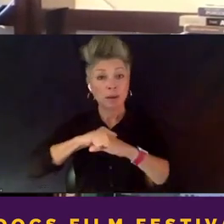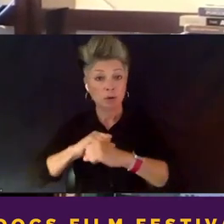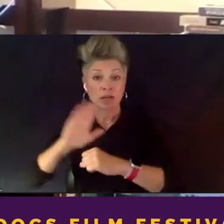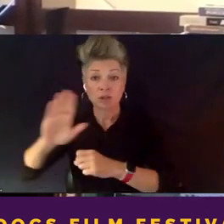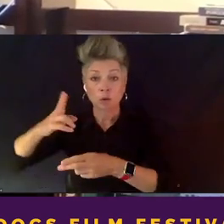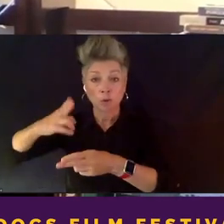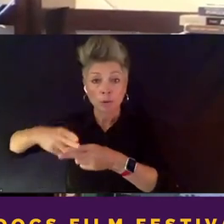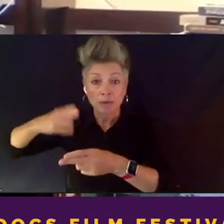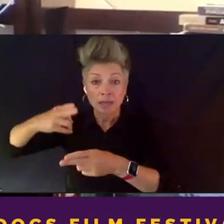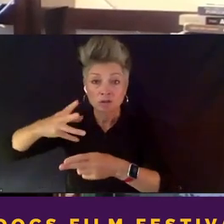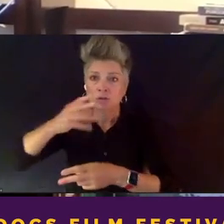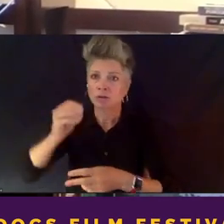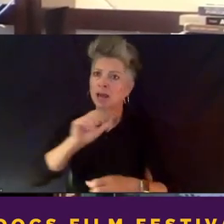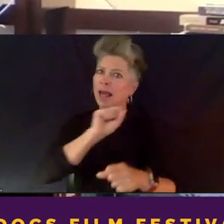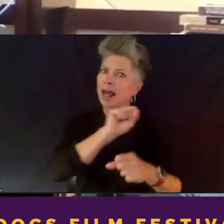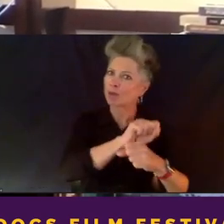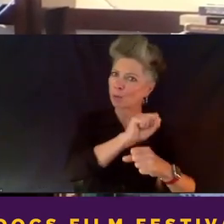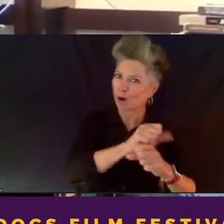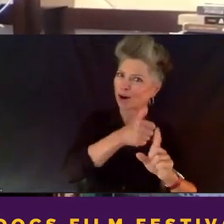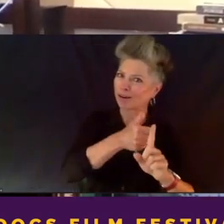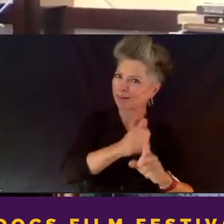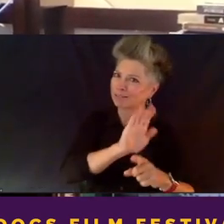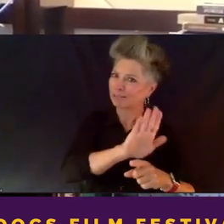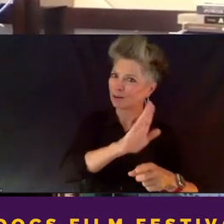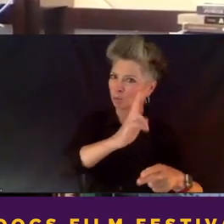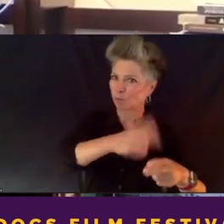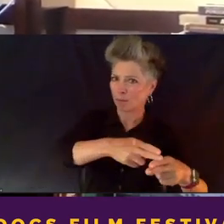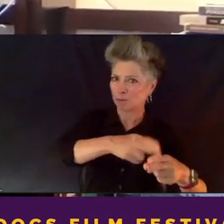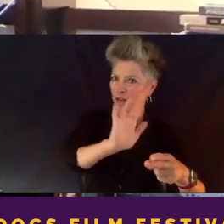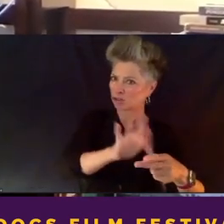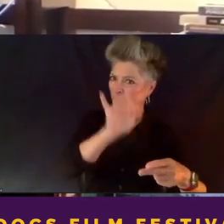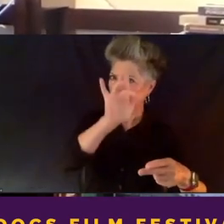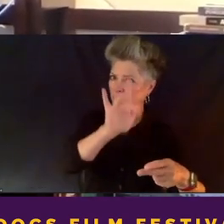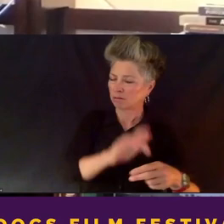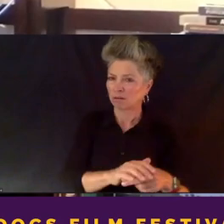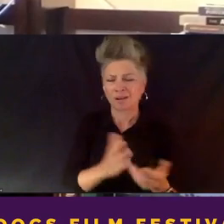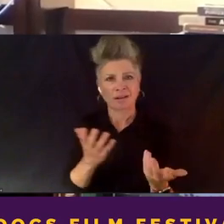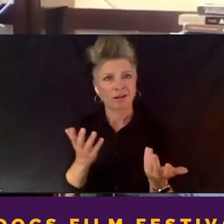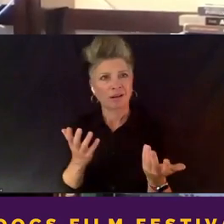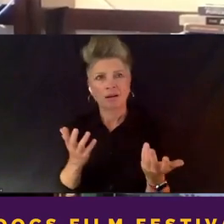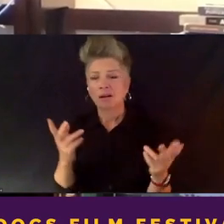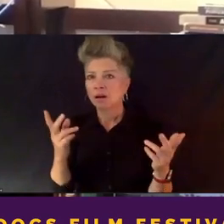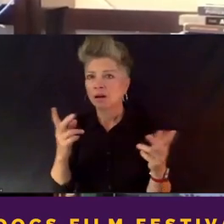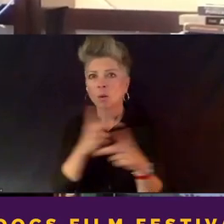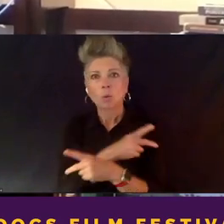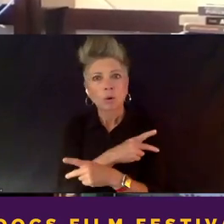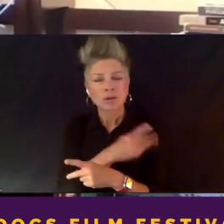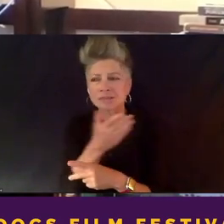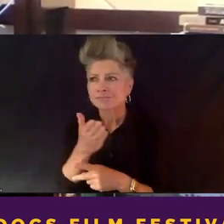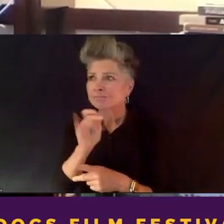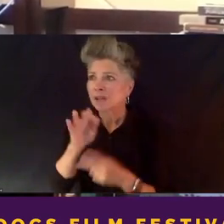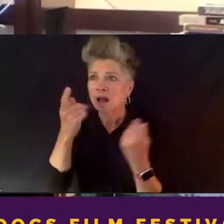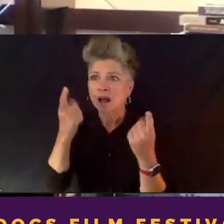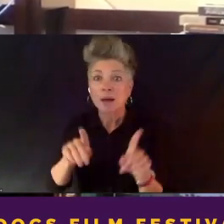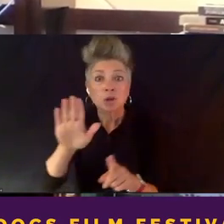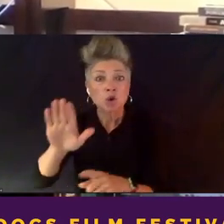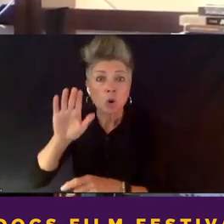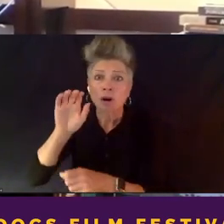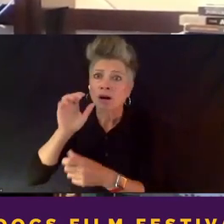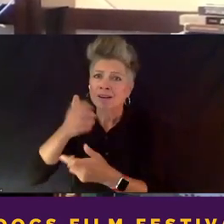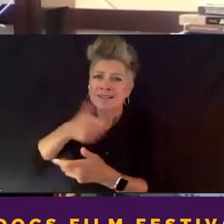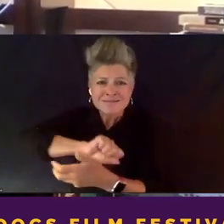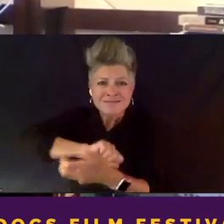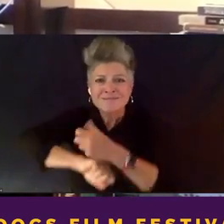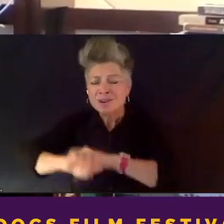Um, you know, I think somebody was saying earlier, the last thing you want is for, you know, your hard work to come out as a